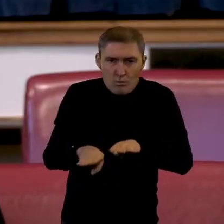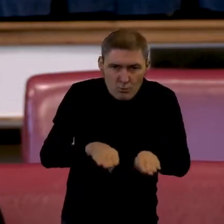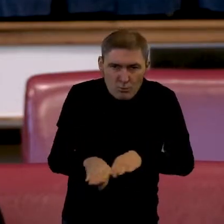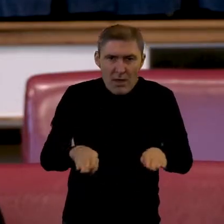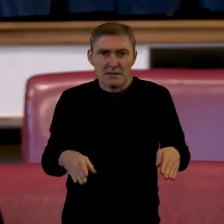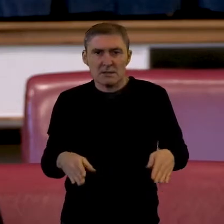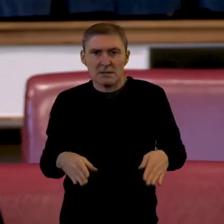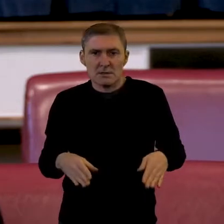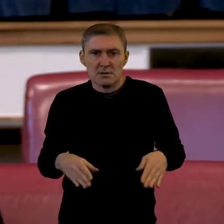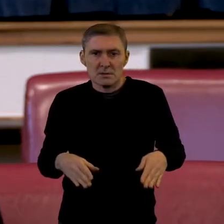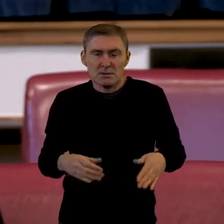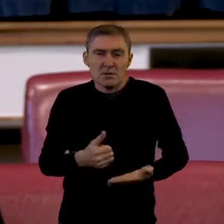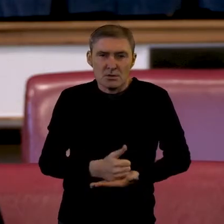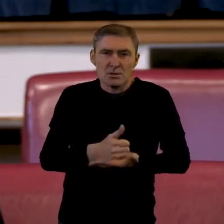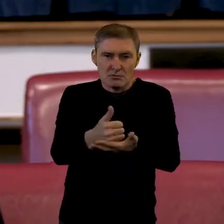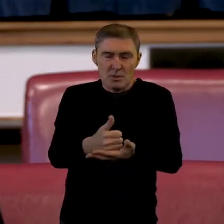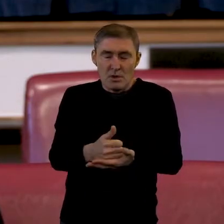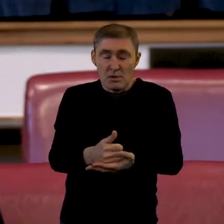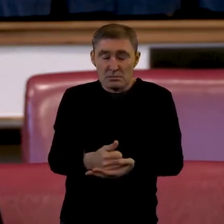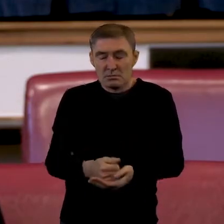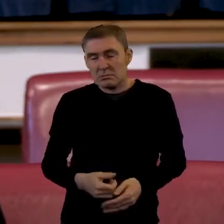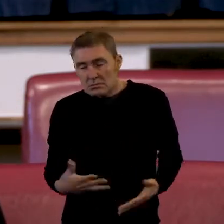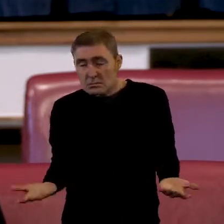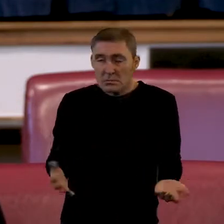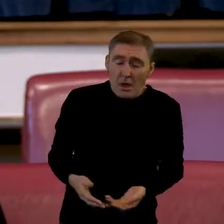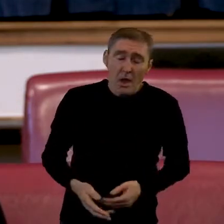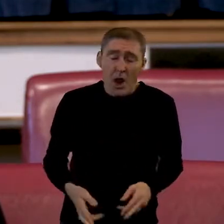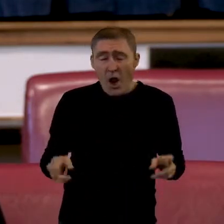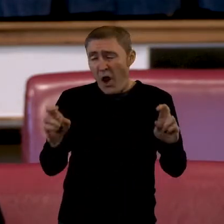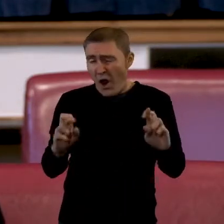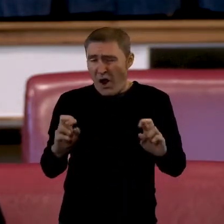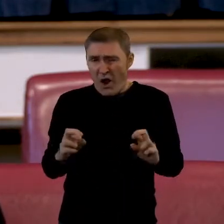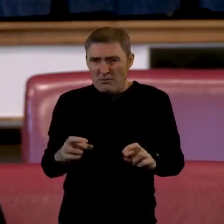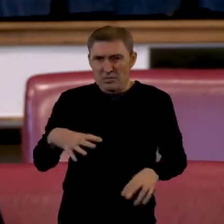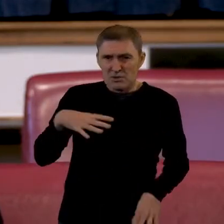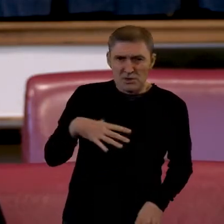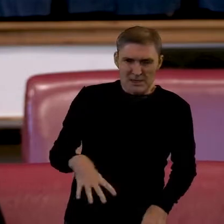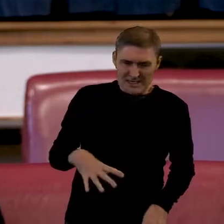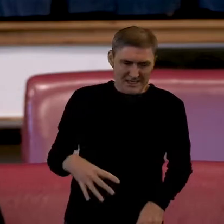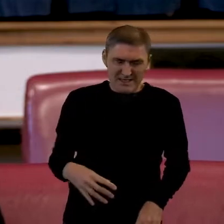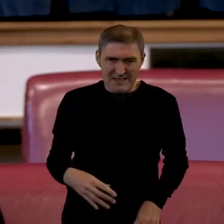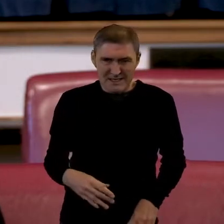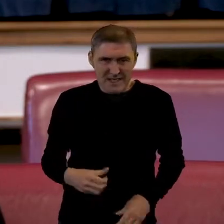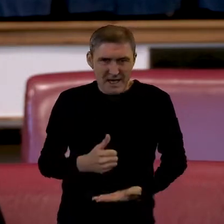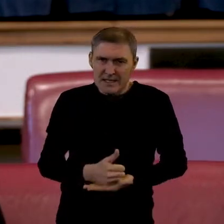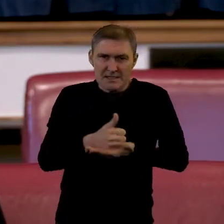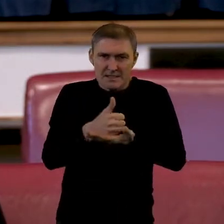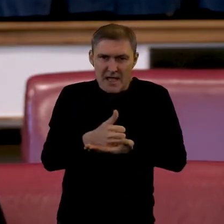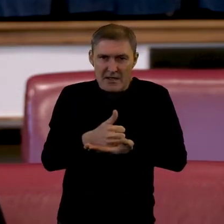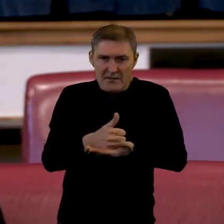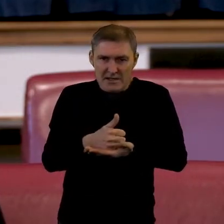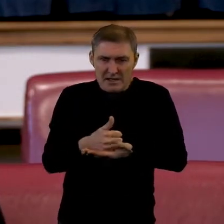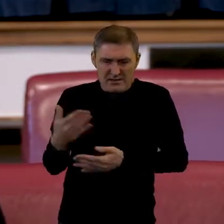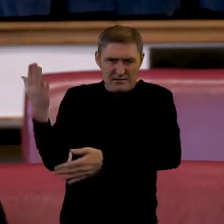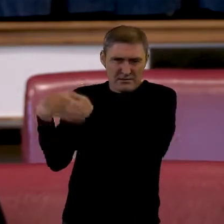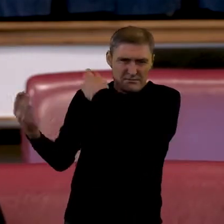need that service but the victim support service is very valuable. I didn't think I'd need it. I think